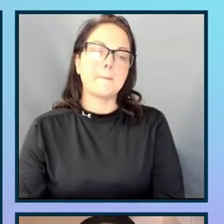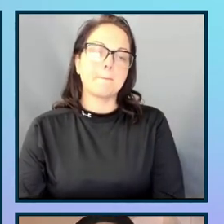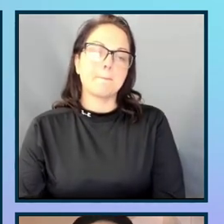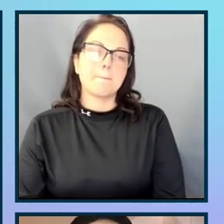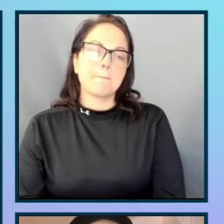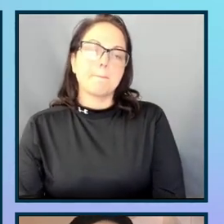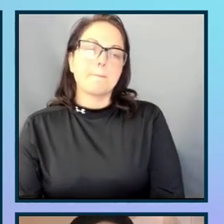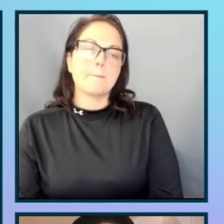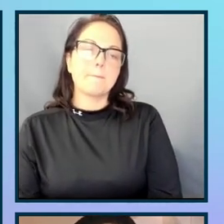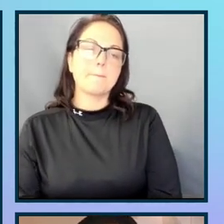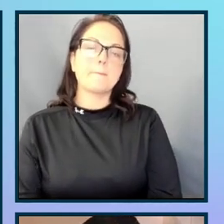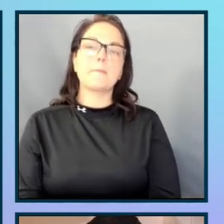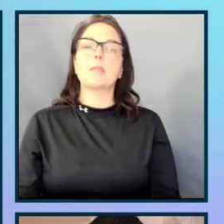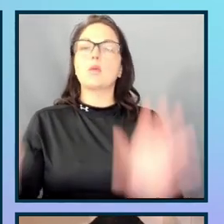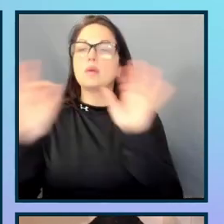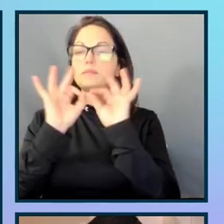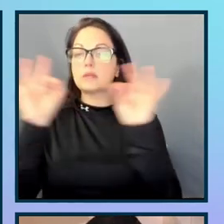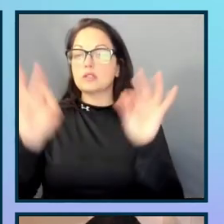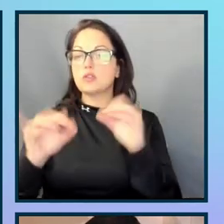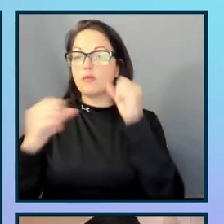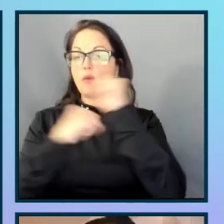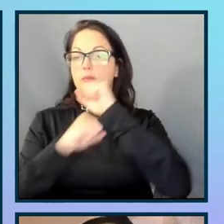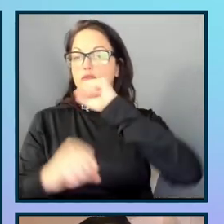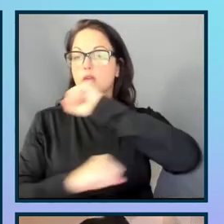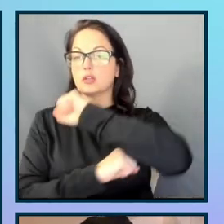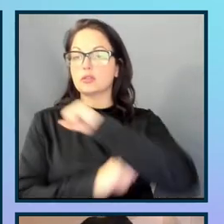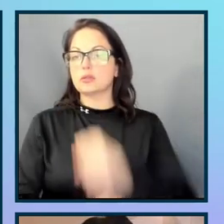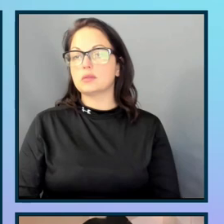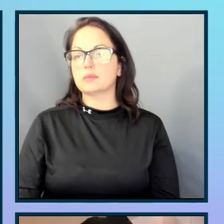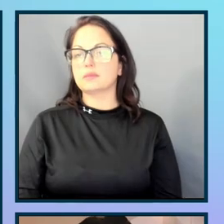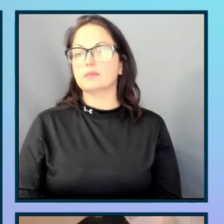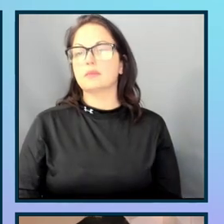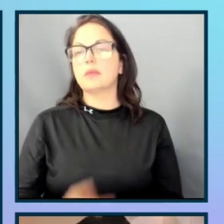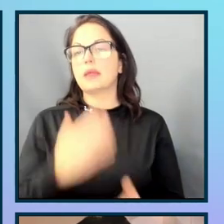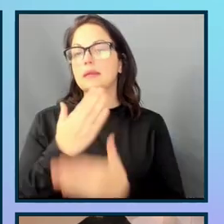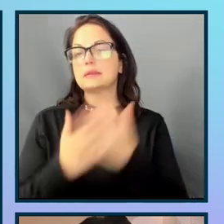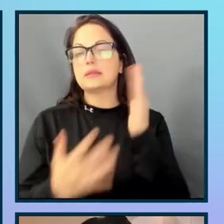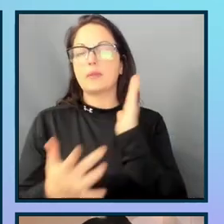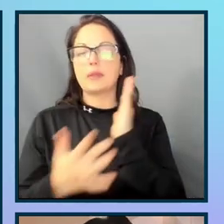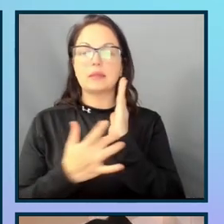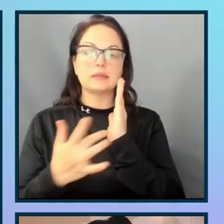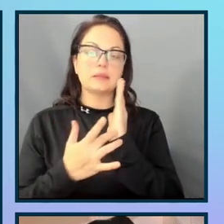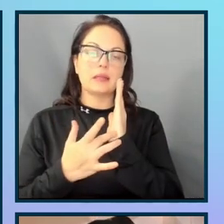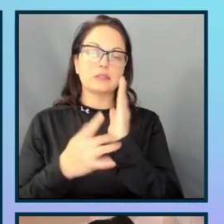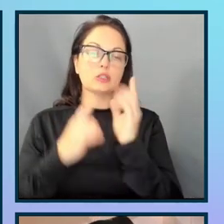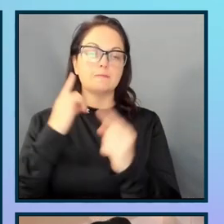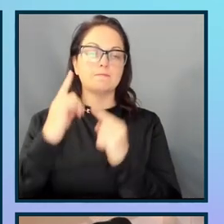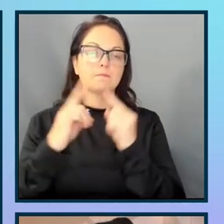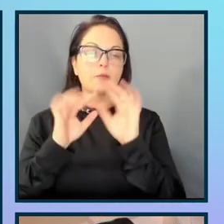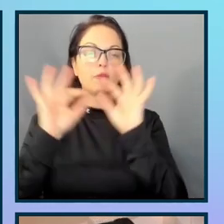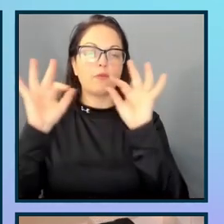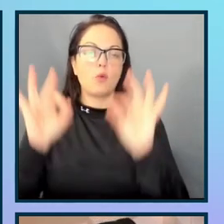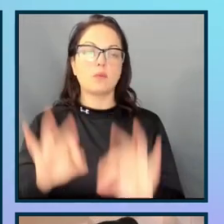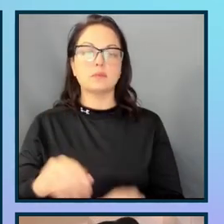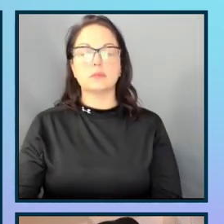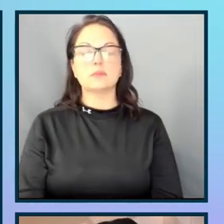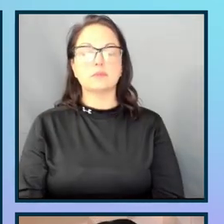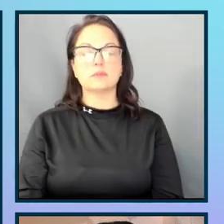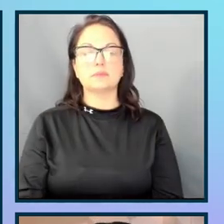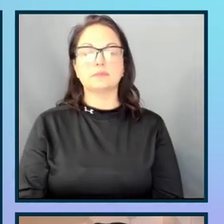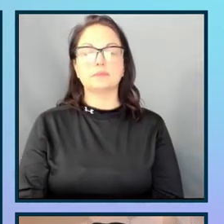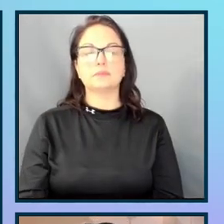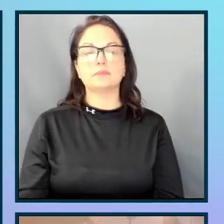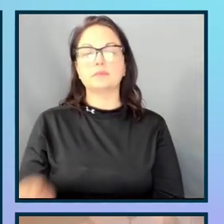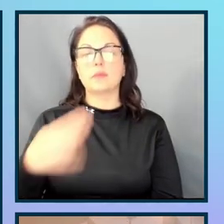talk a little bit about form structure and some of the technical considerations for forms. So, HTML